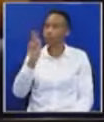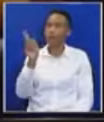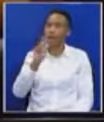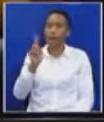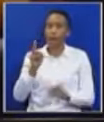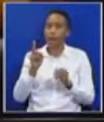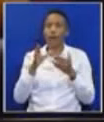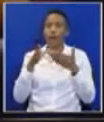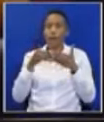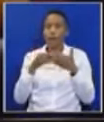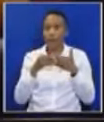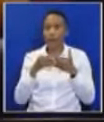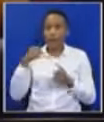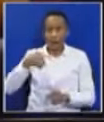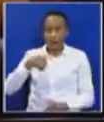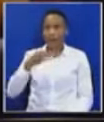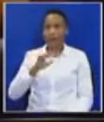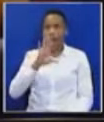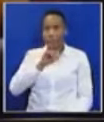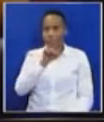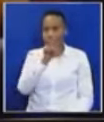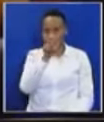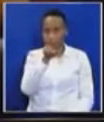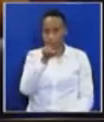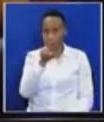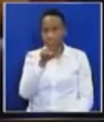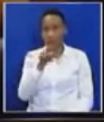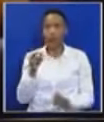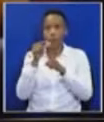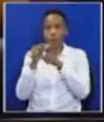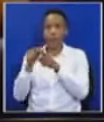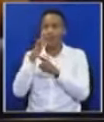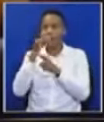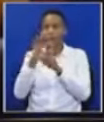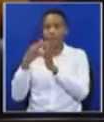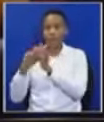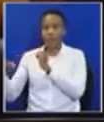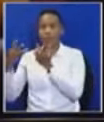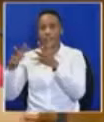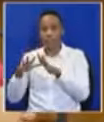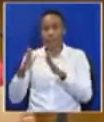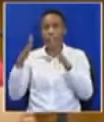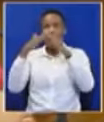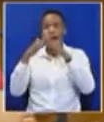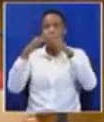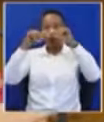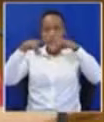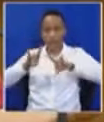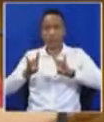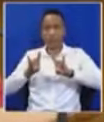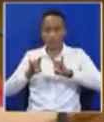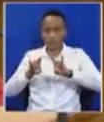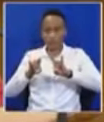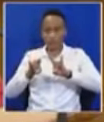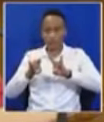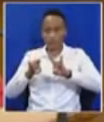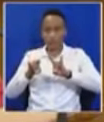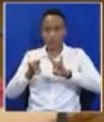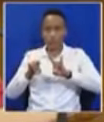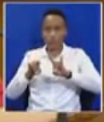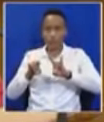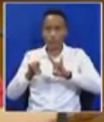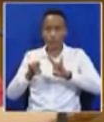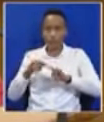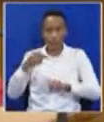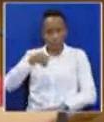speaker at the podium to withdraw the remark. House Chair? Yes? Although I did not say a